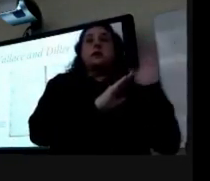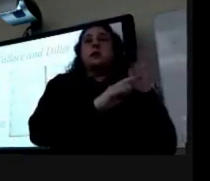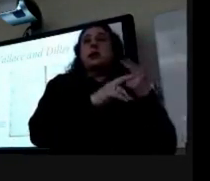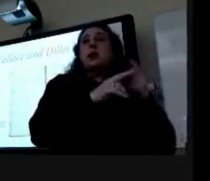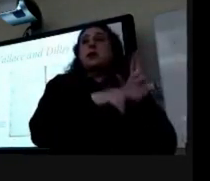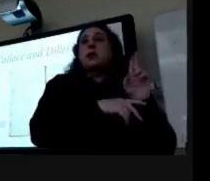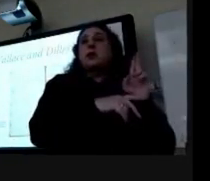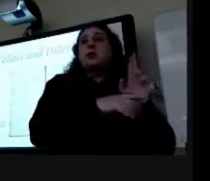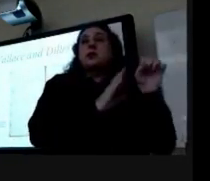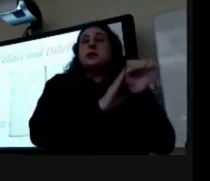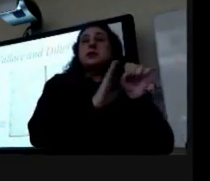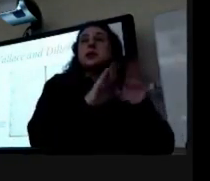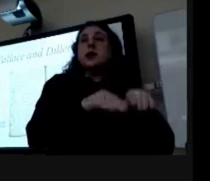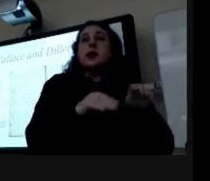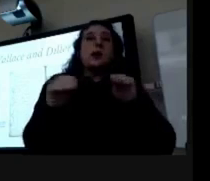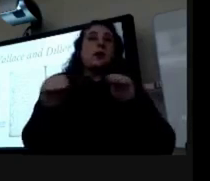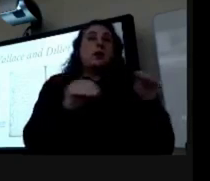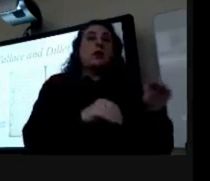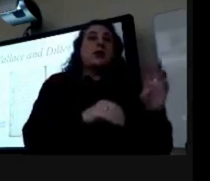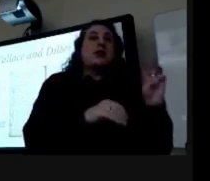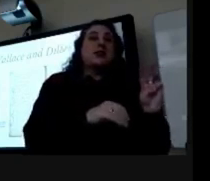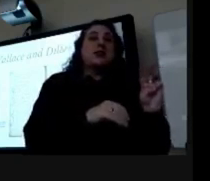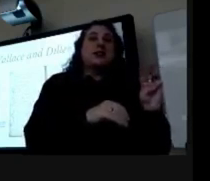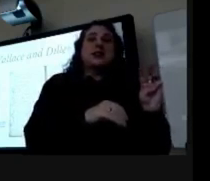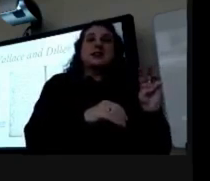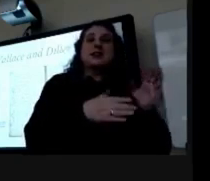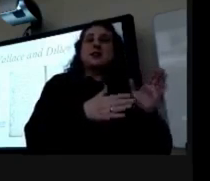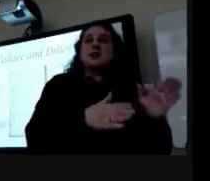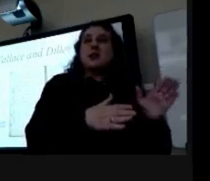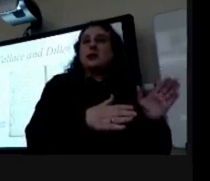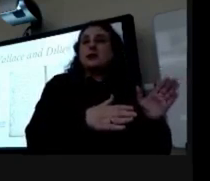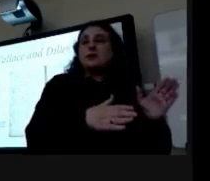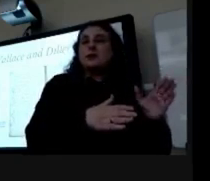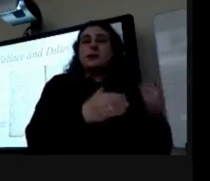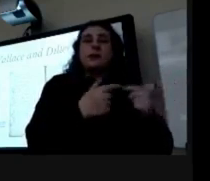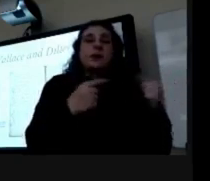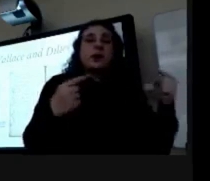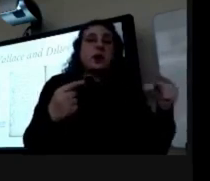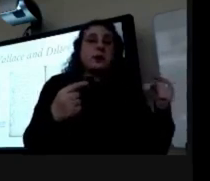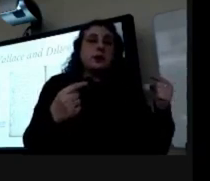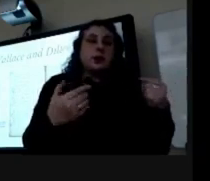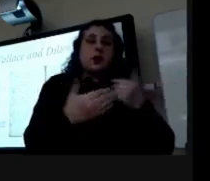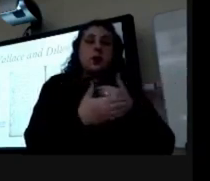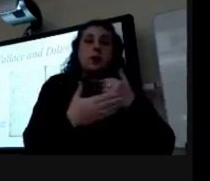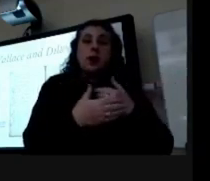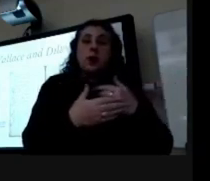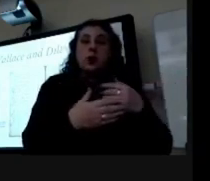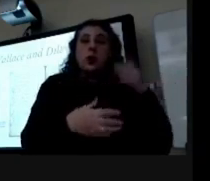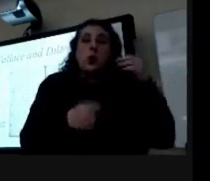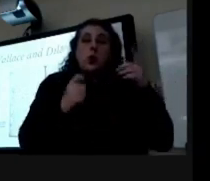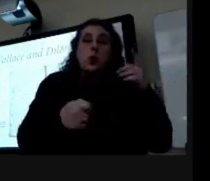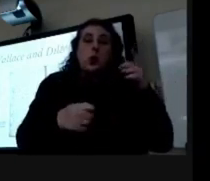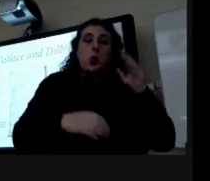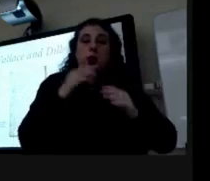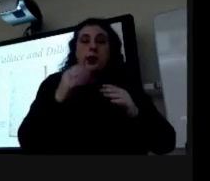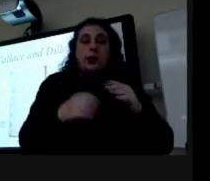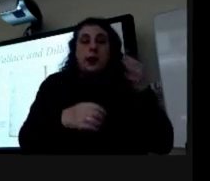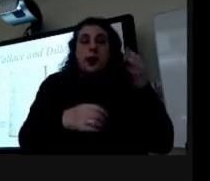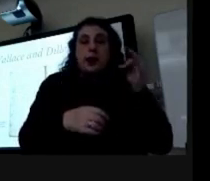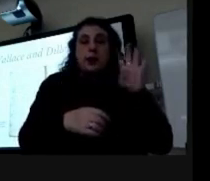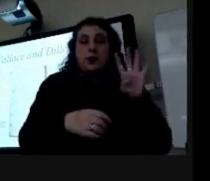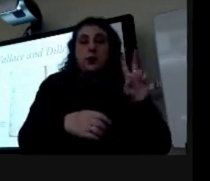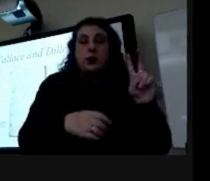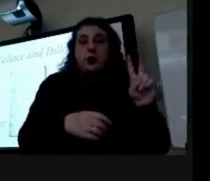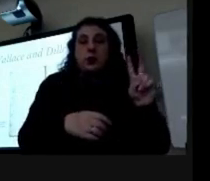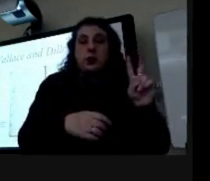use as a state house and moved it to sixth street opposite or not the courthouse and then in 1842 is the same year that